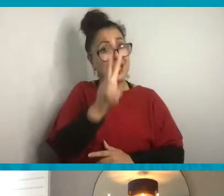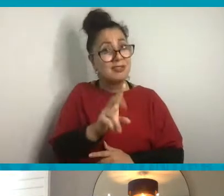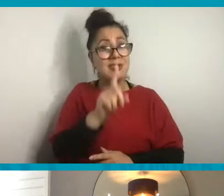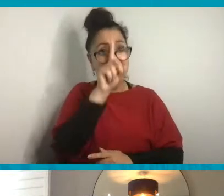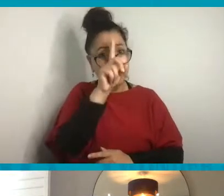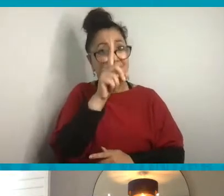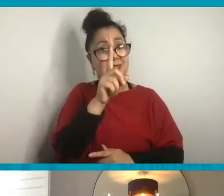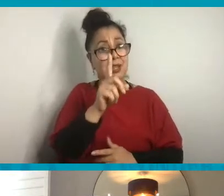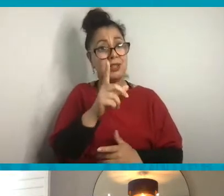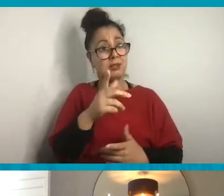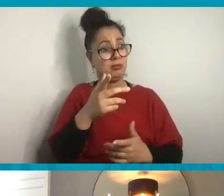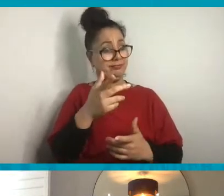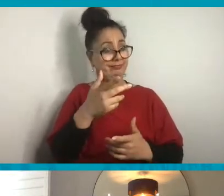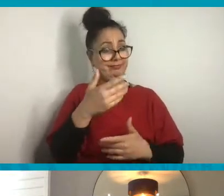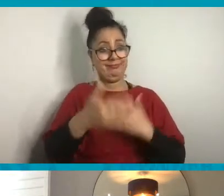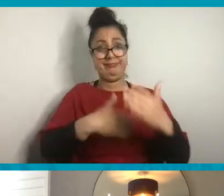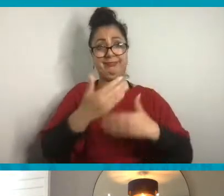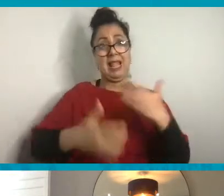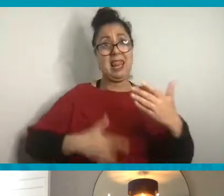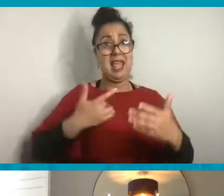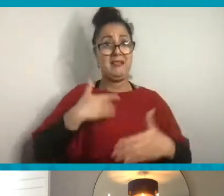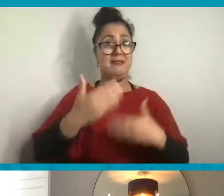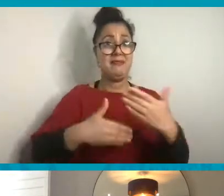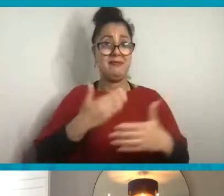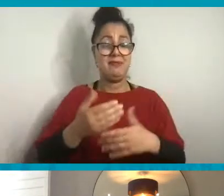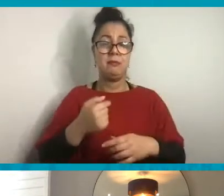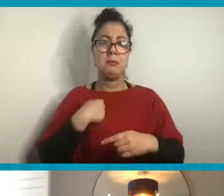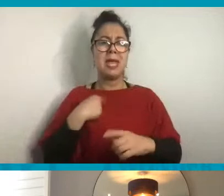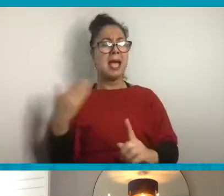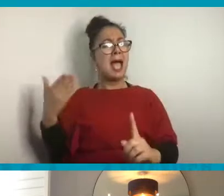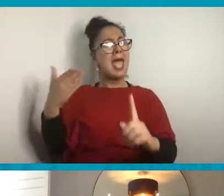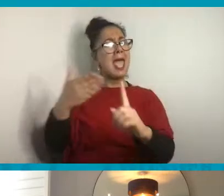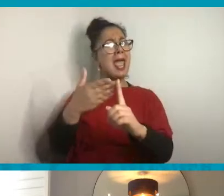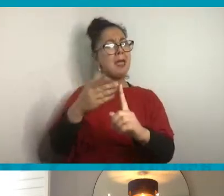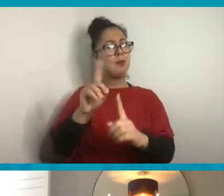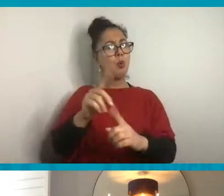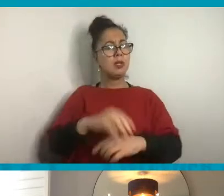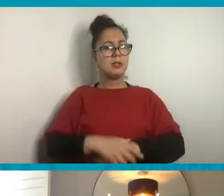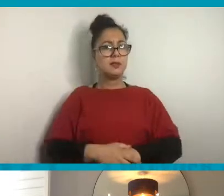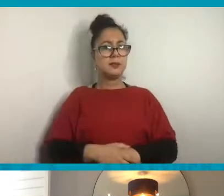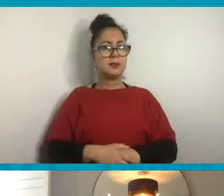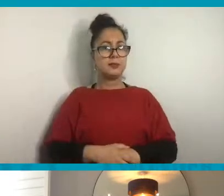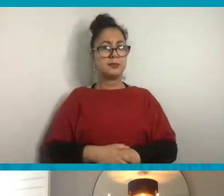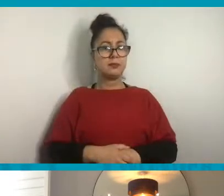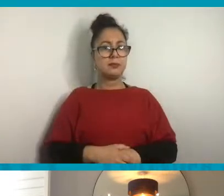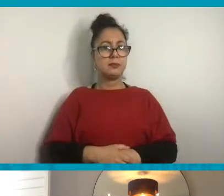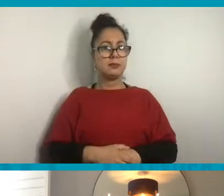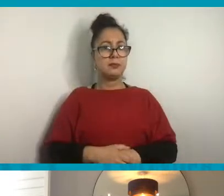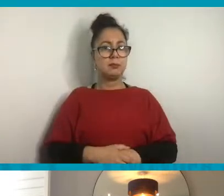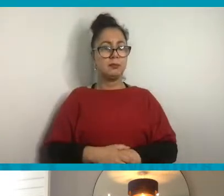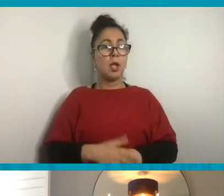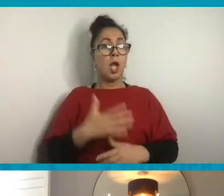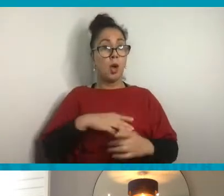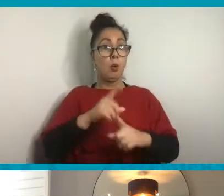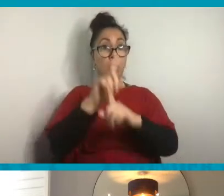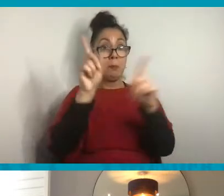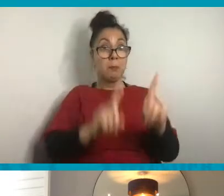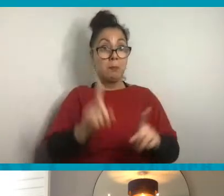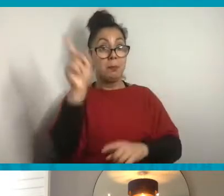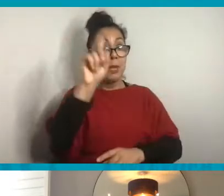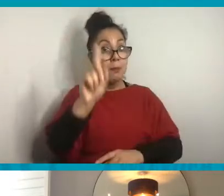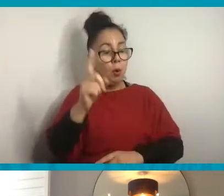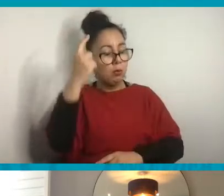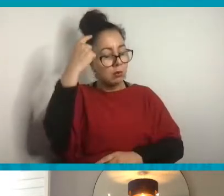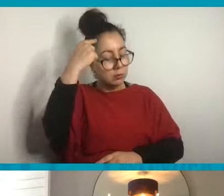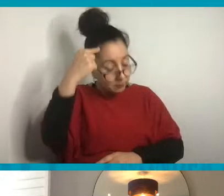our lives. What I'm for is to people to have to be more conscious about the